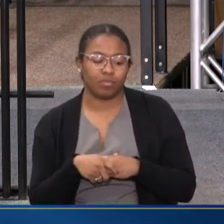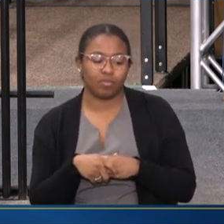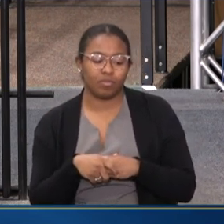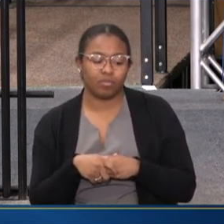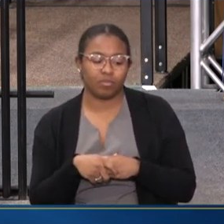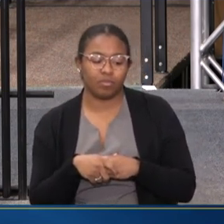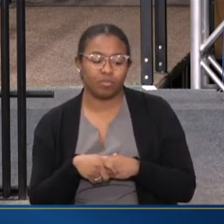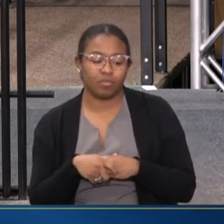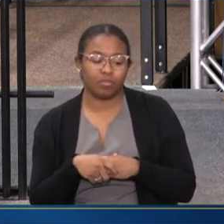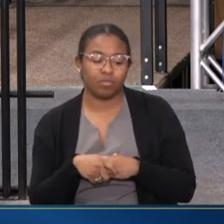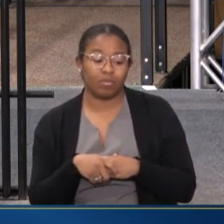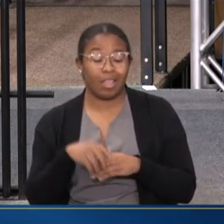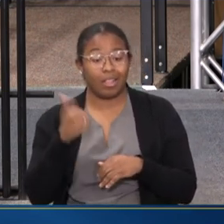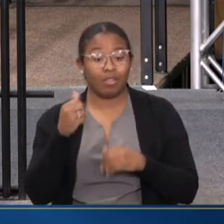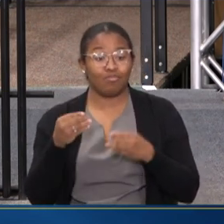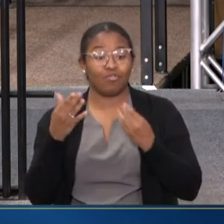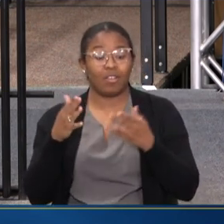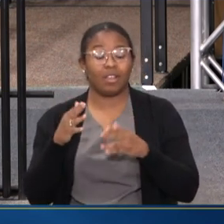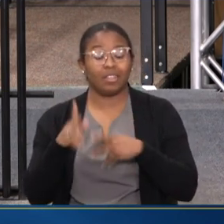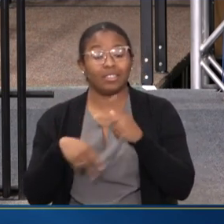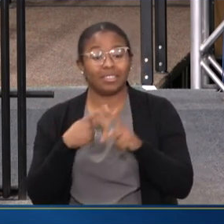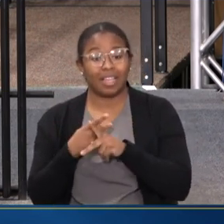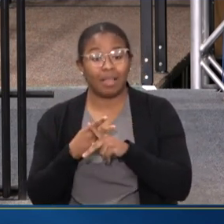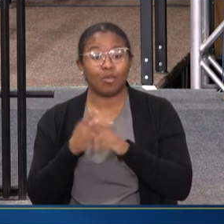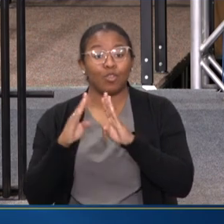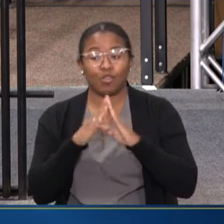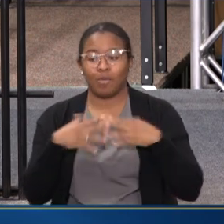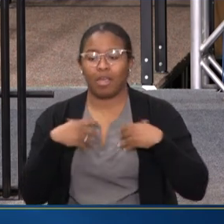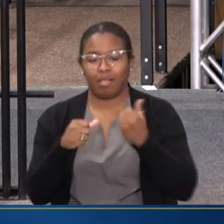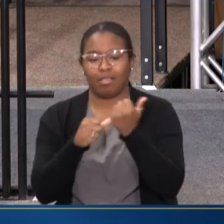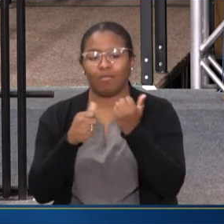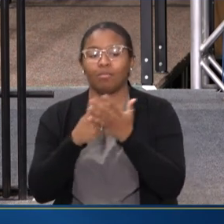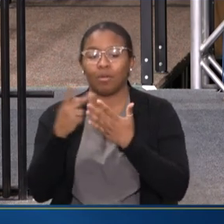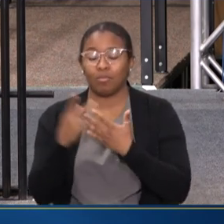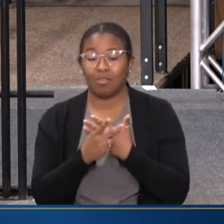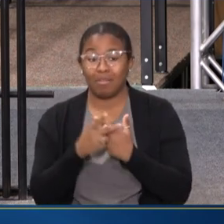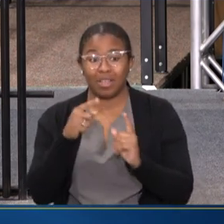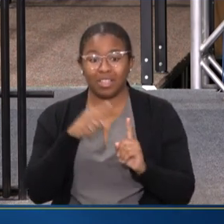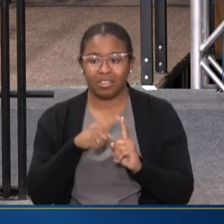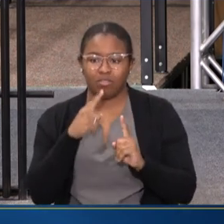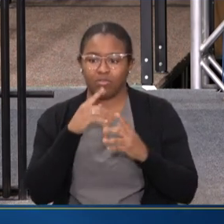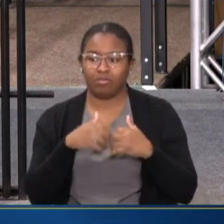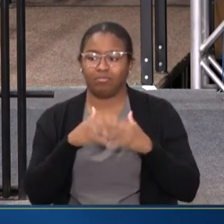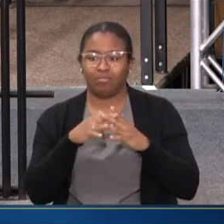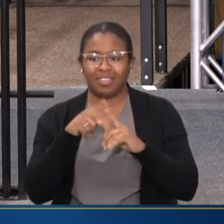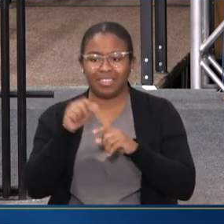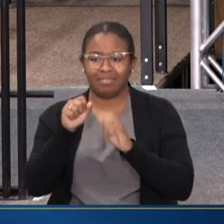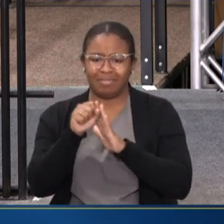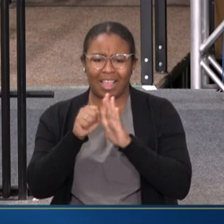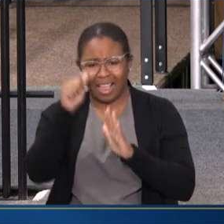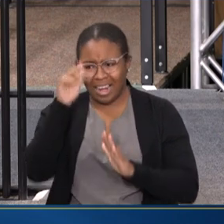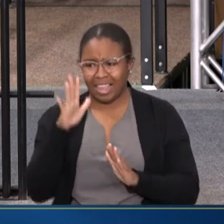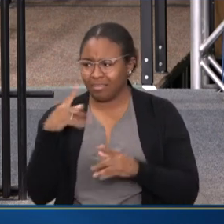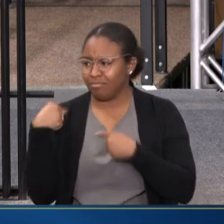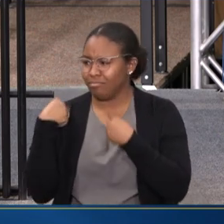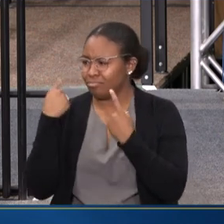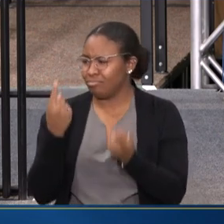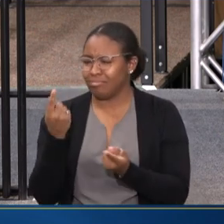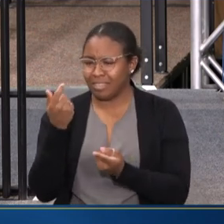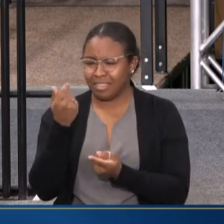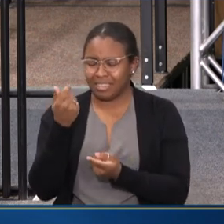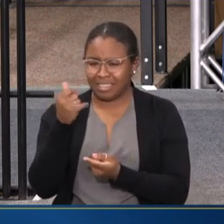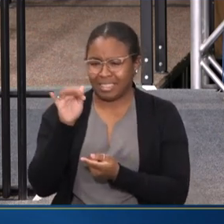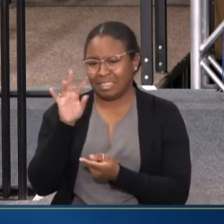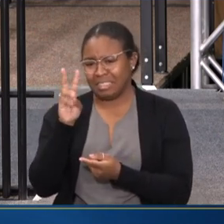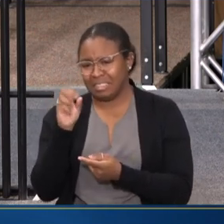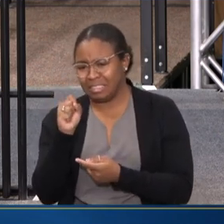ANOTHER PROVIDER TYPE, WHICH IS OUR COMMUNITY HEALTH AID PROGRAM. THIS HAS BEEN IN PLAY IN THE STATE OF ALASKA SINCE THE LATE 60s,